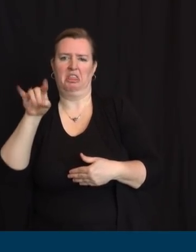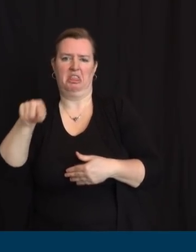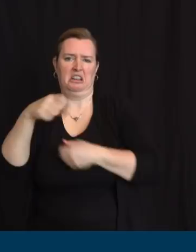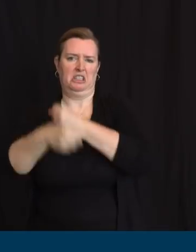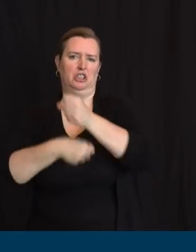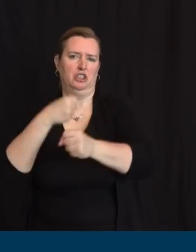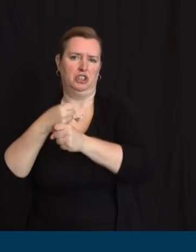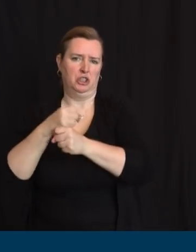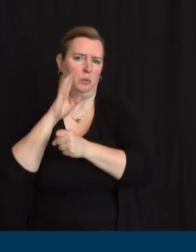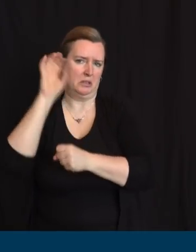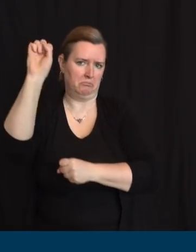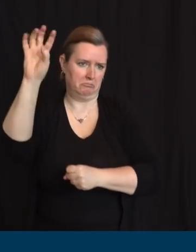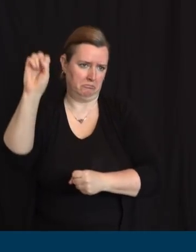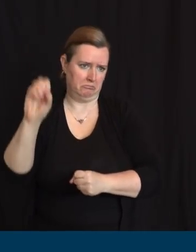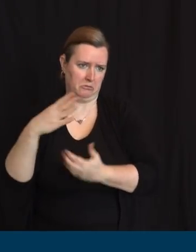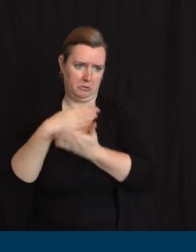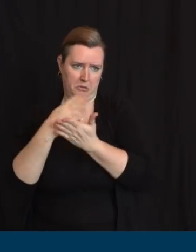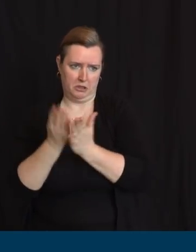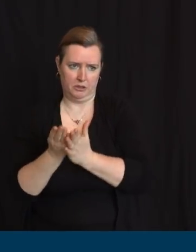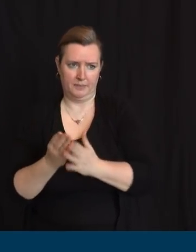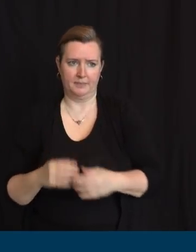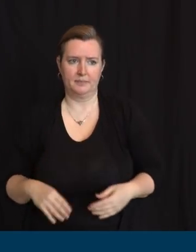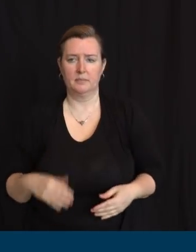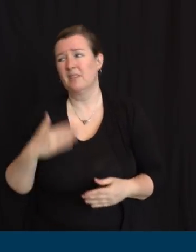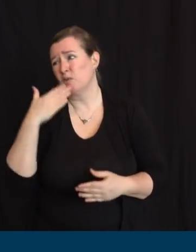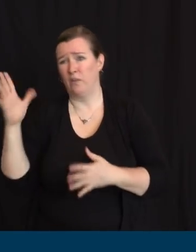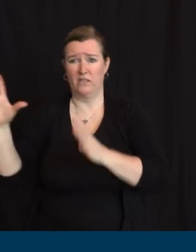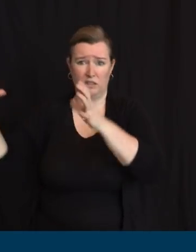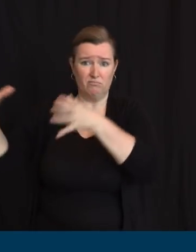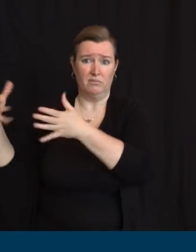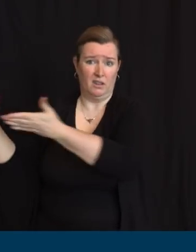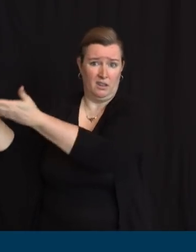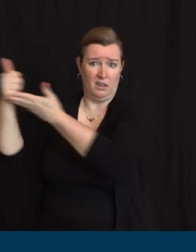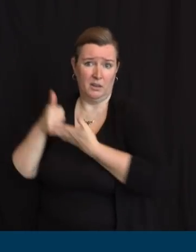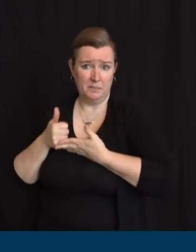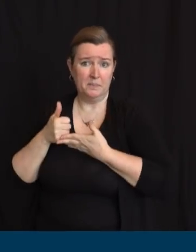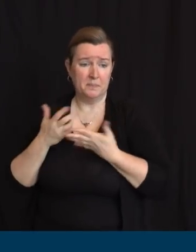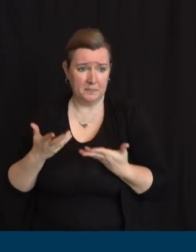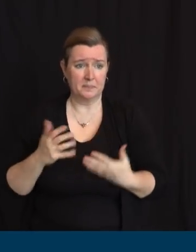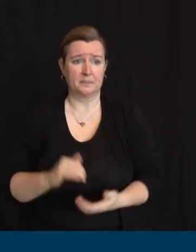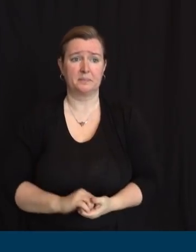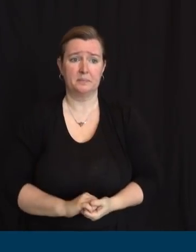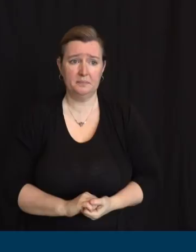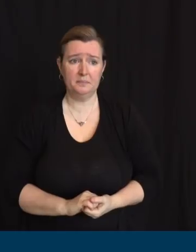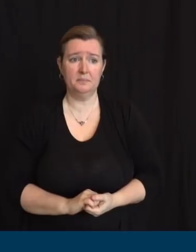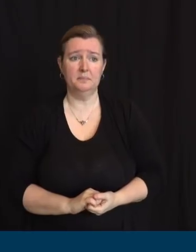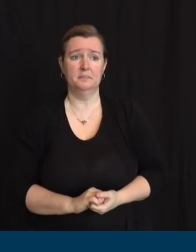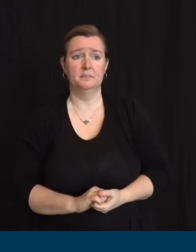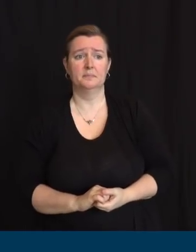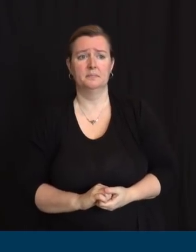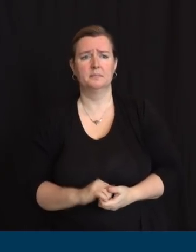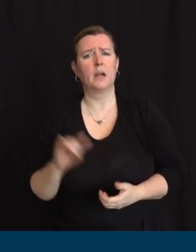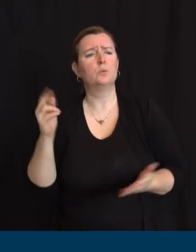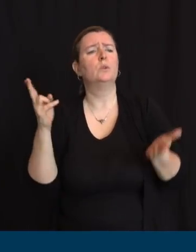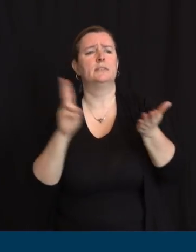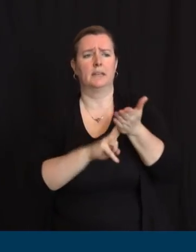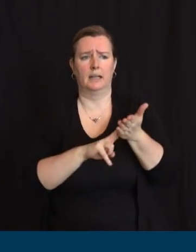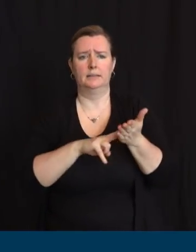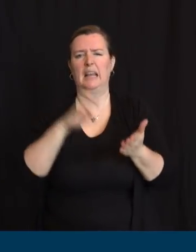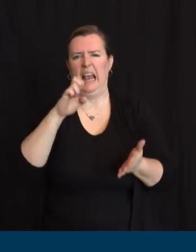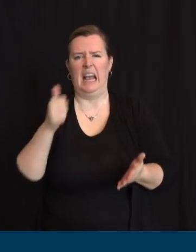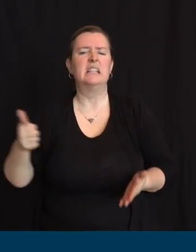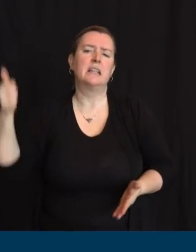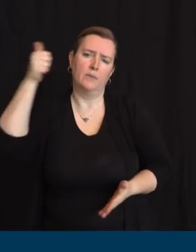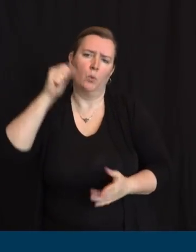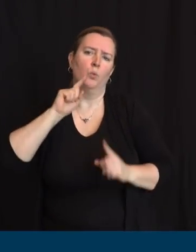And I have also signed an executive order postponing deadlines to act on rule proposals and expirations of